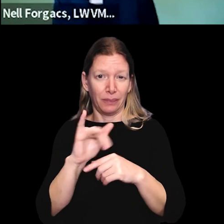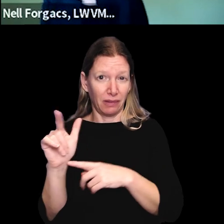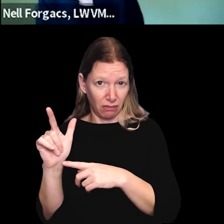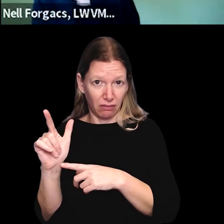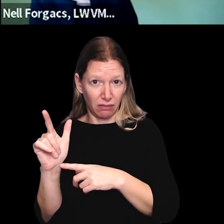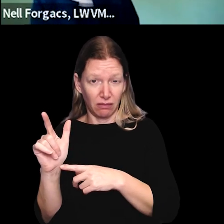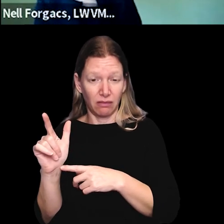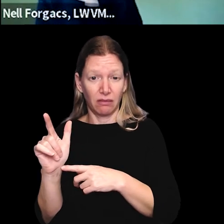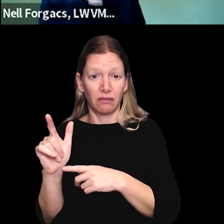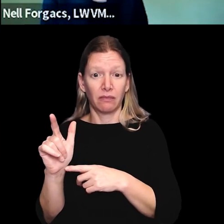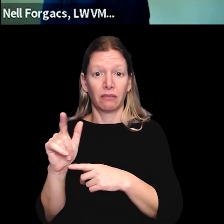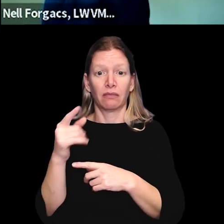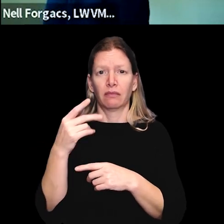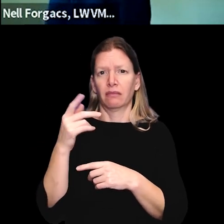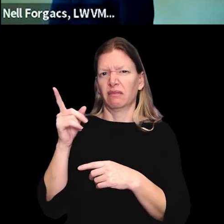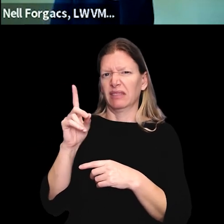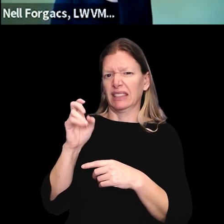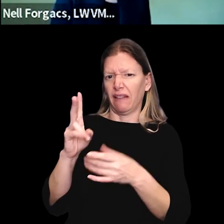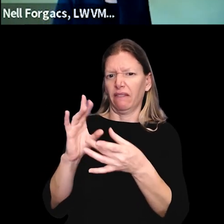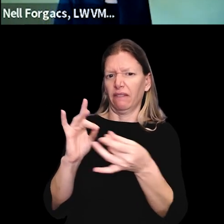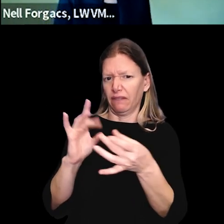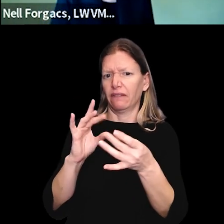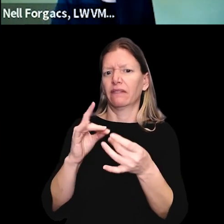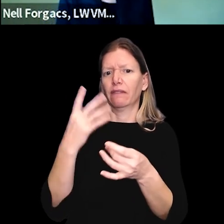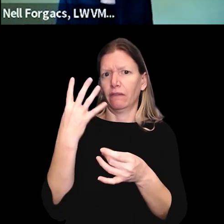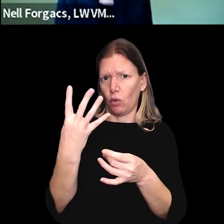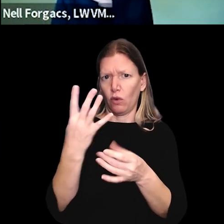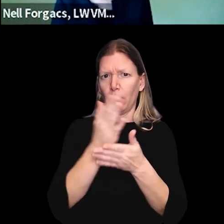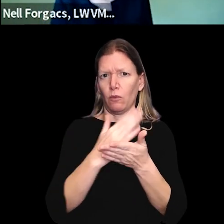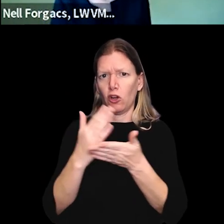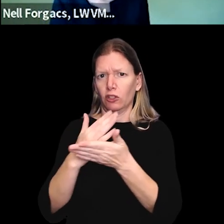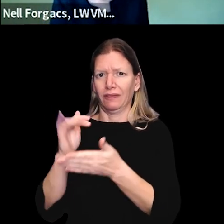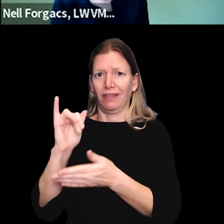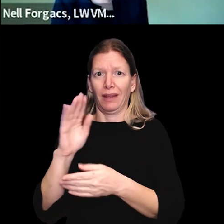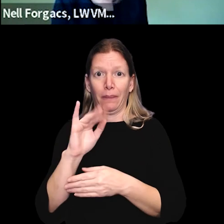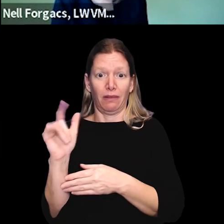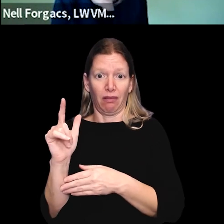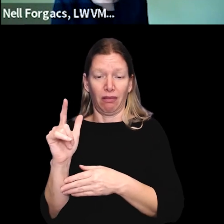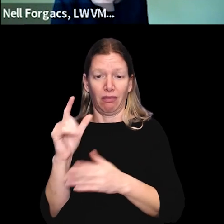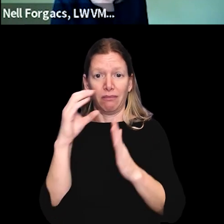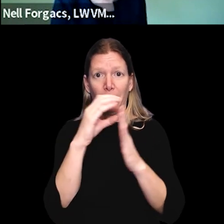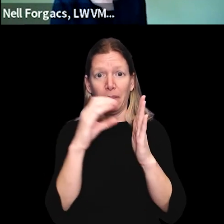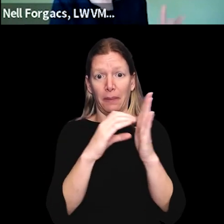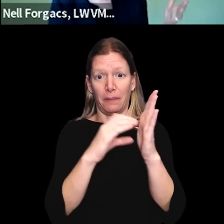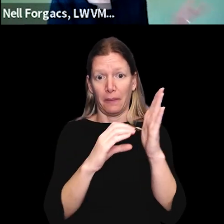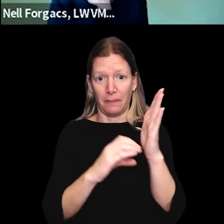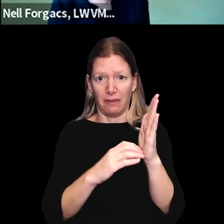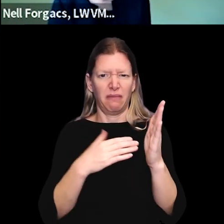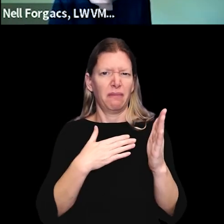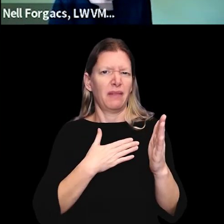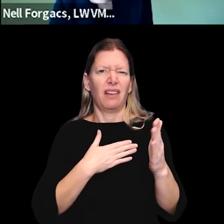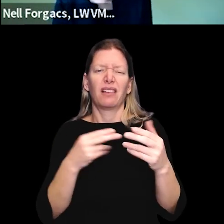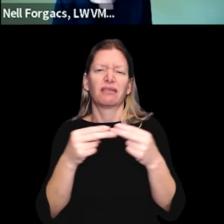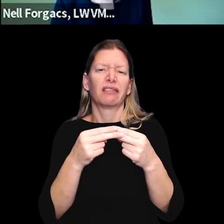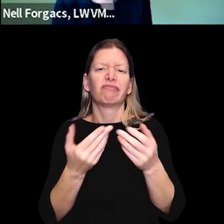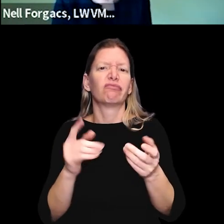have been working on the Voting Access Bill. He talks with you about these four provisions in the bill. My